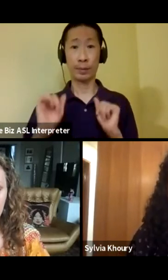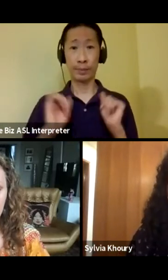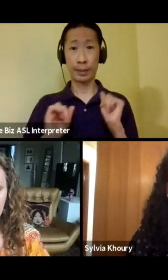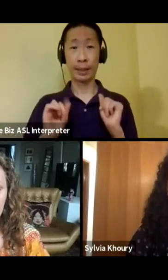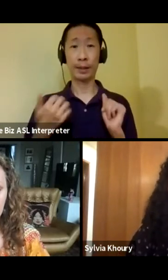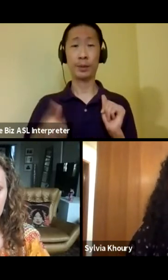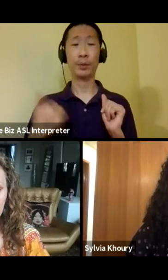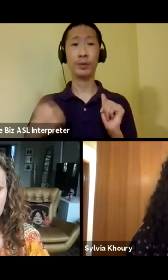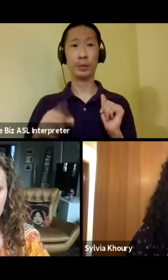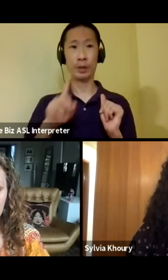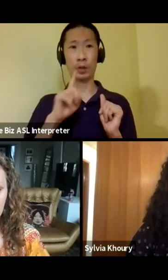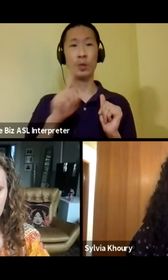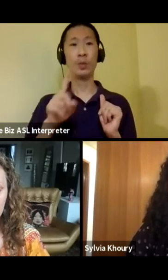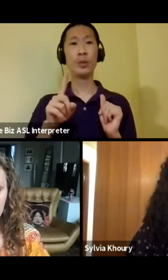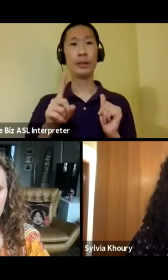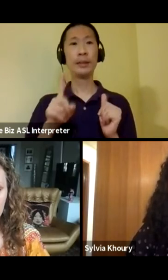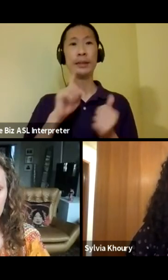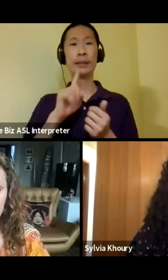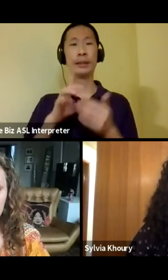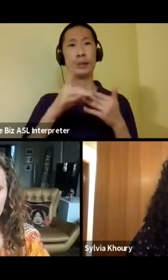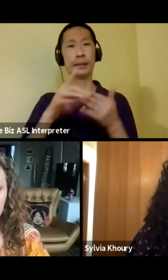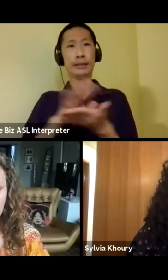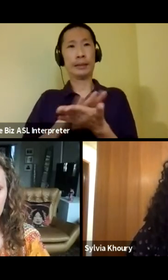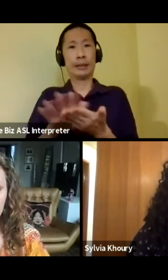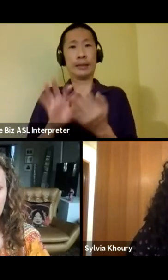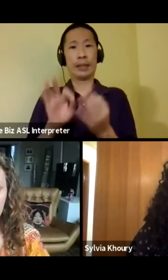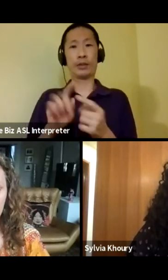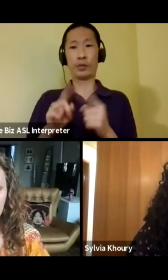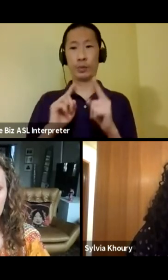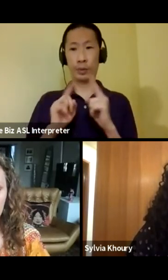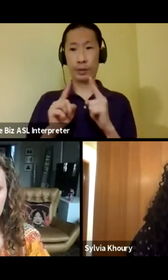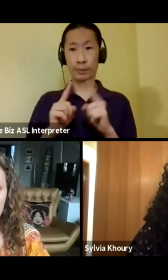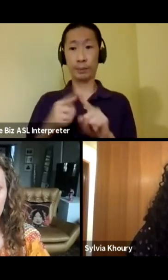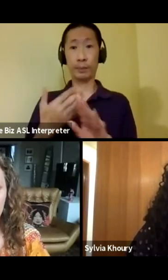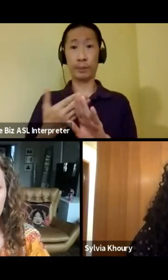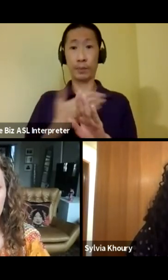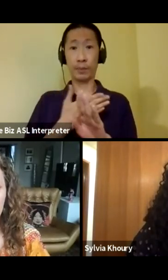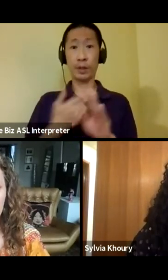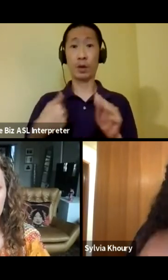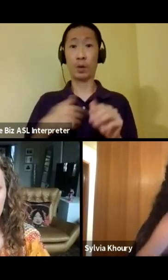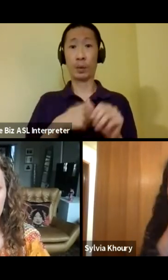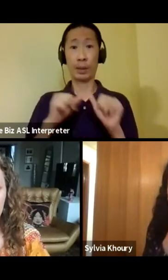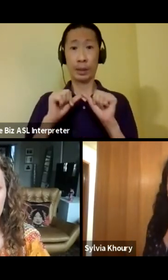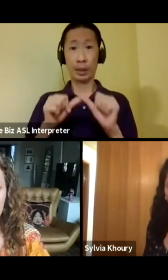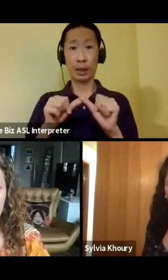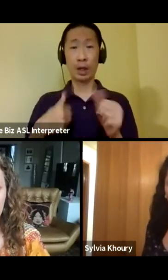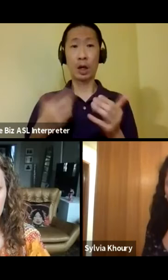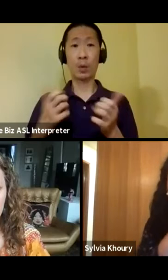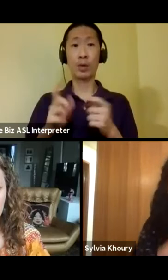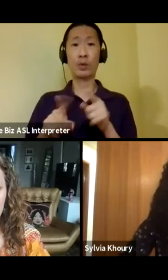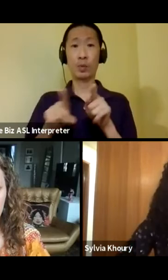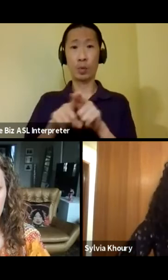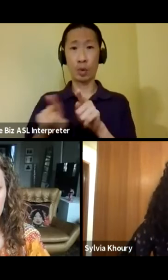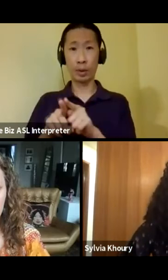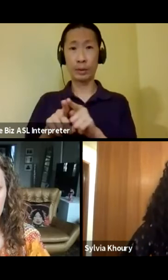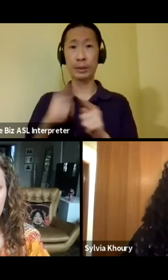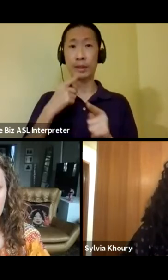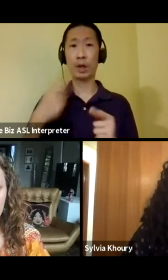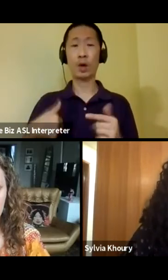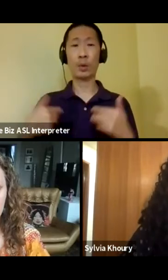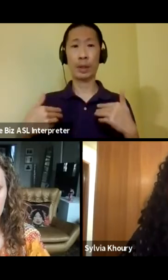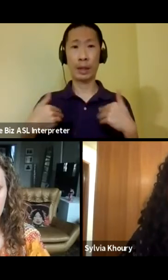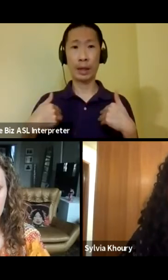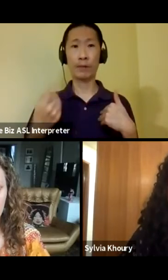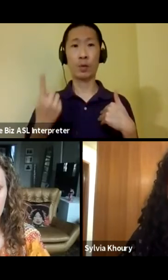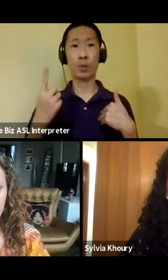really leads really nicely into the conversation. But before we continue, I just wanted to also say that we have one